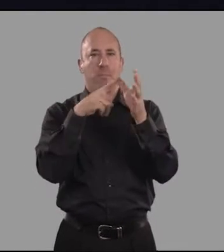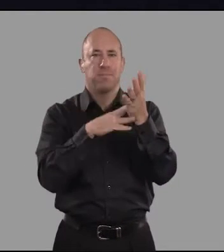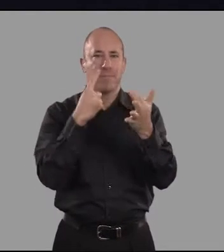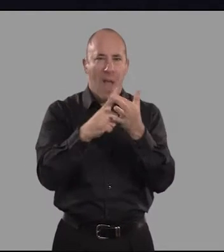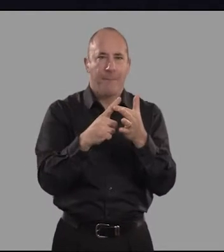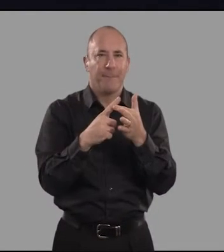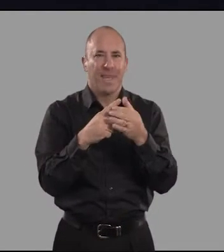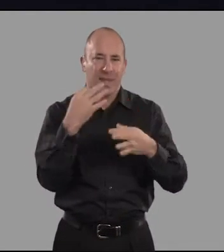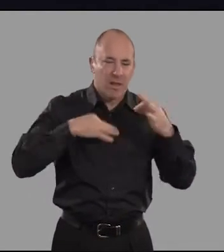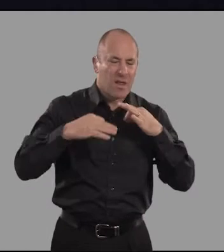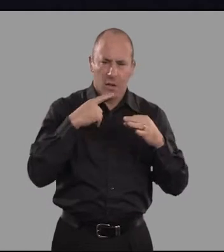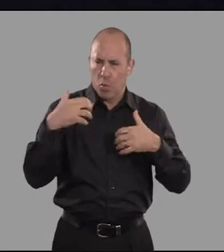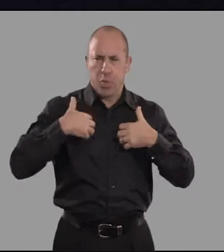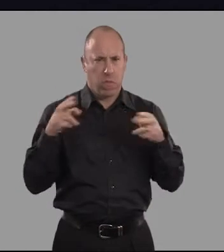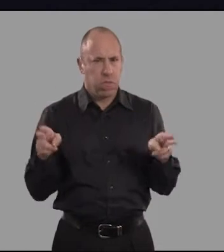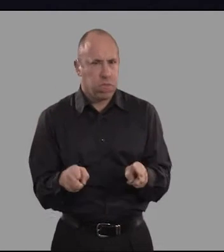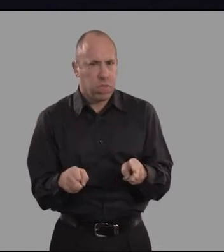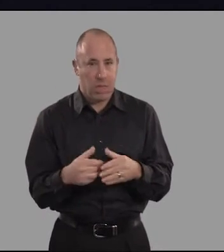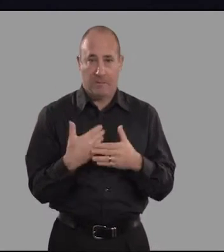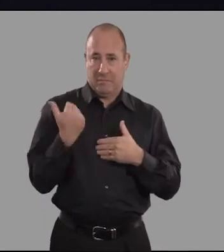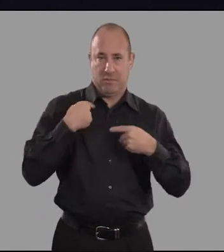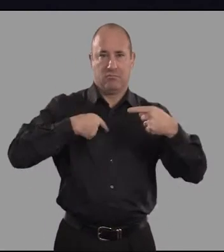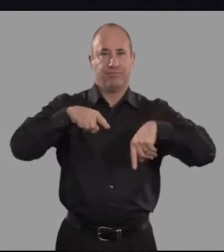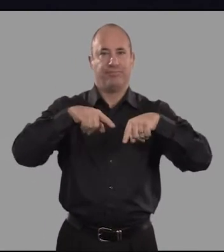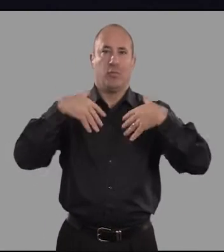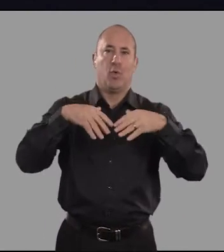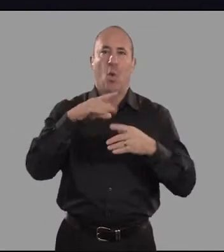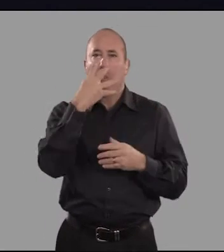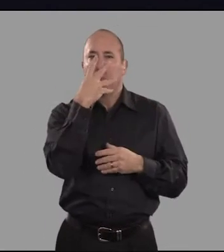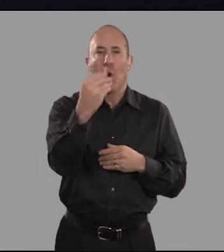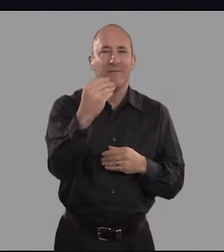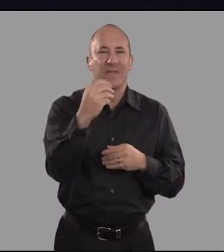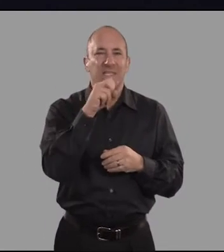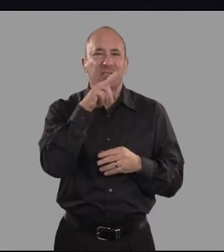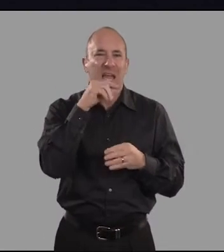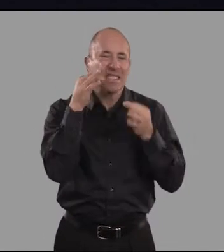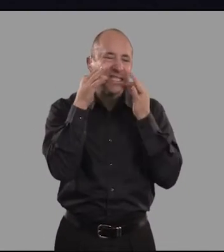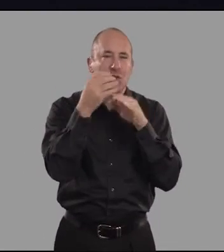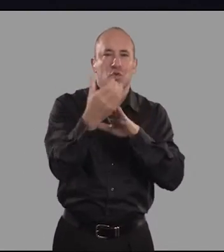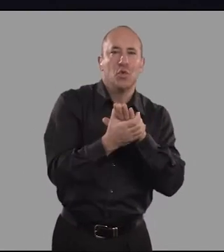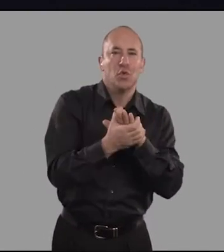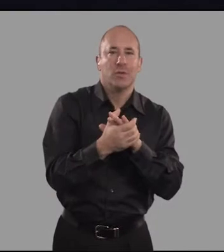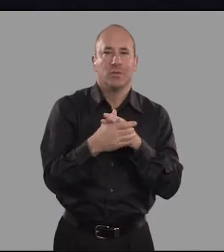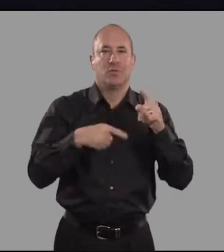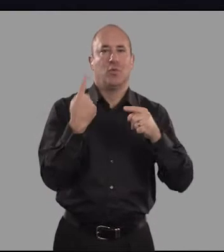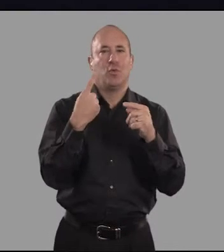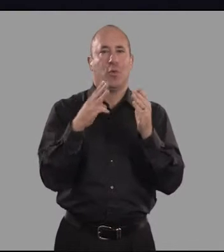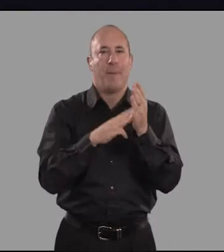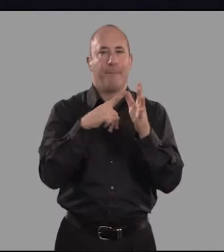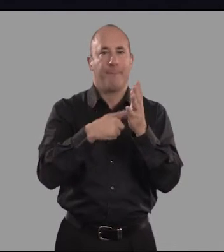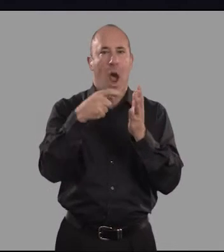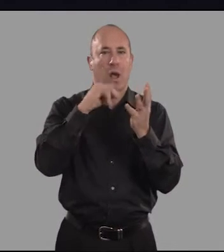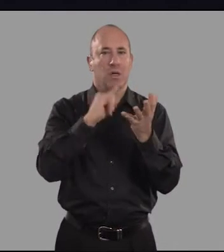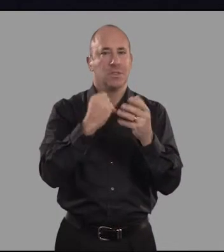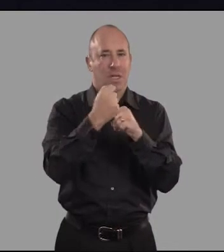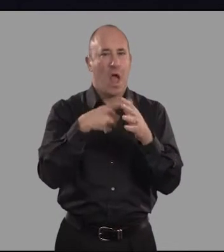features a BAME cast or themes. I just directed the world premiere of A Wolf in Snakeskin Shoes by Marcus Gardley. So in a week when there